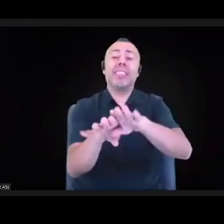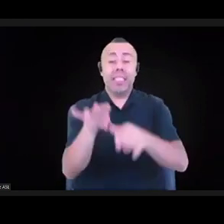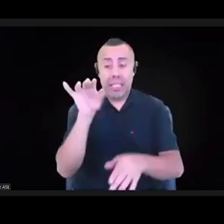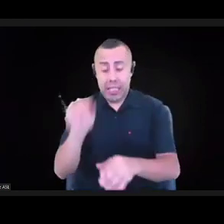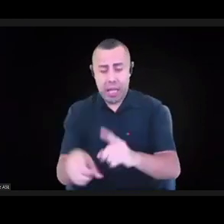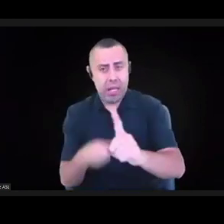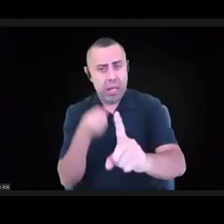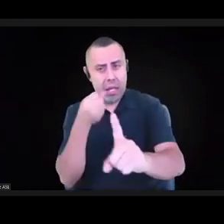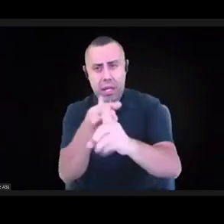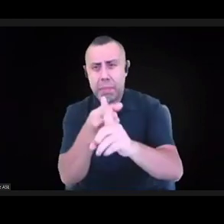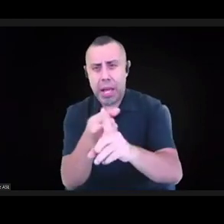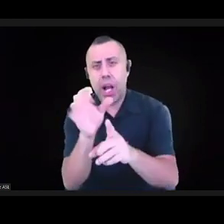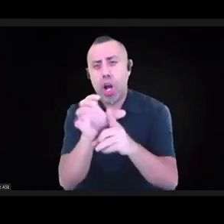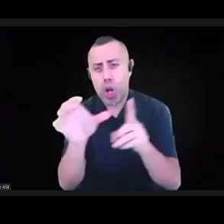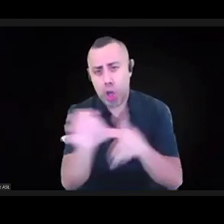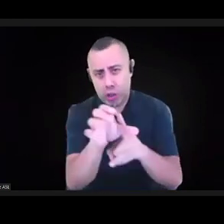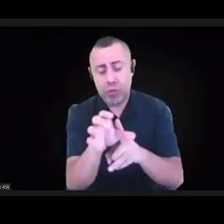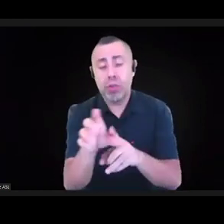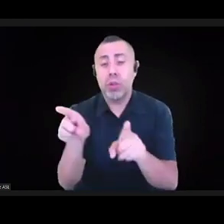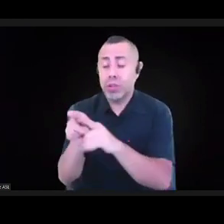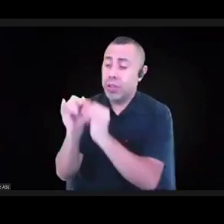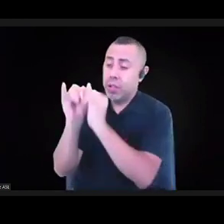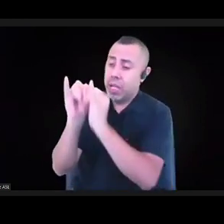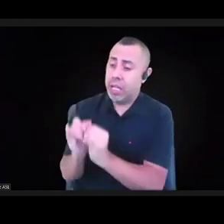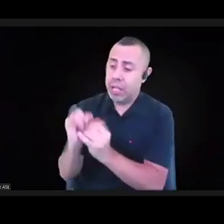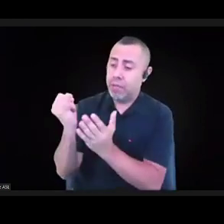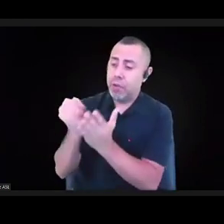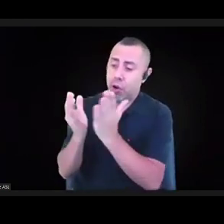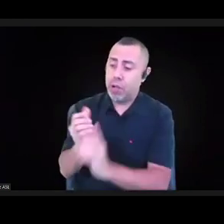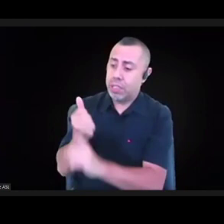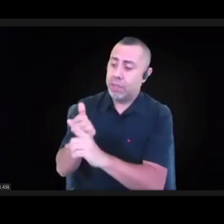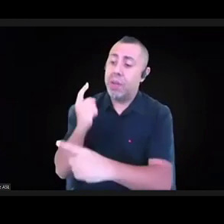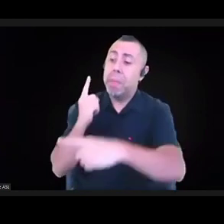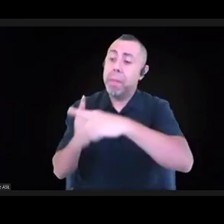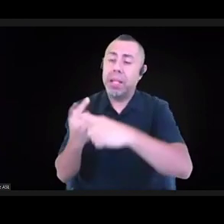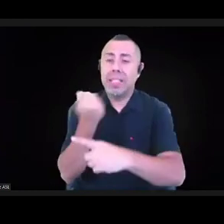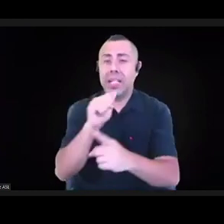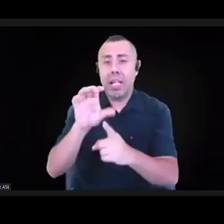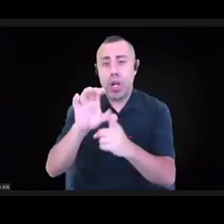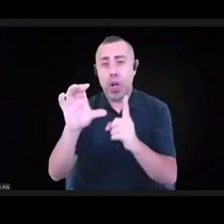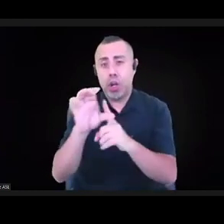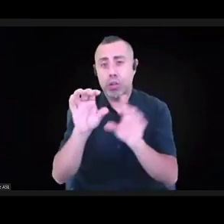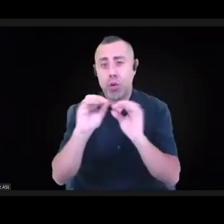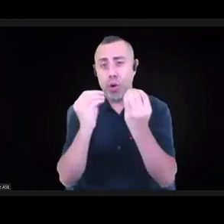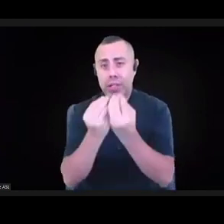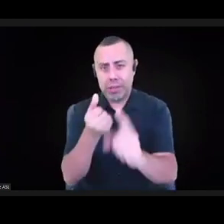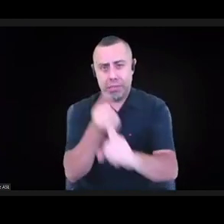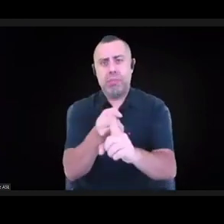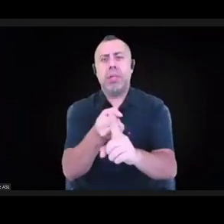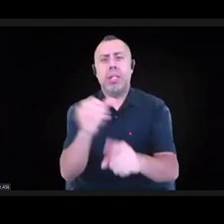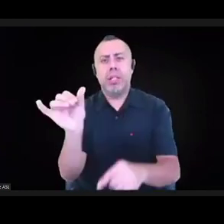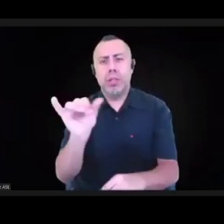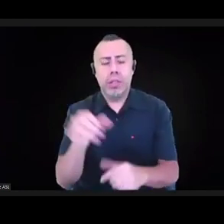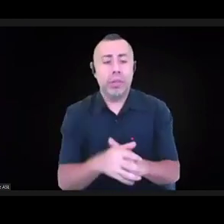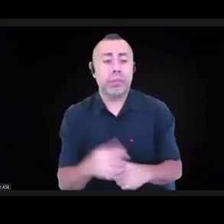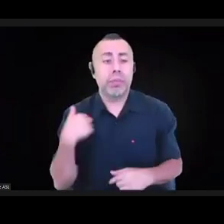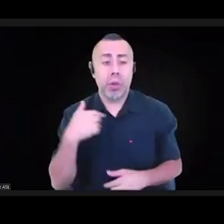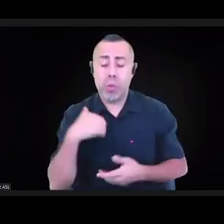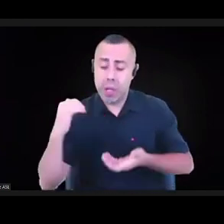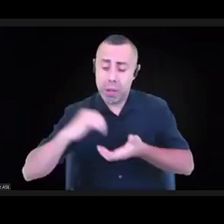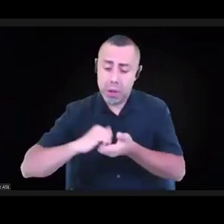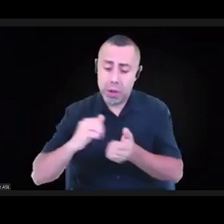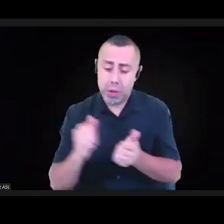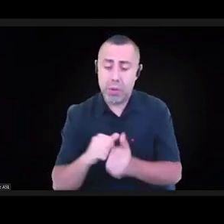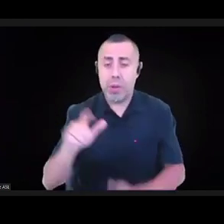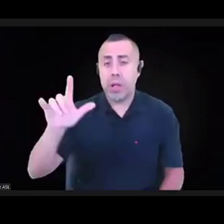individual artists and on cultural organizations. We partnered with the luminary artist and author